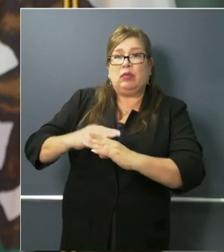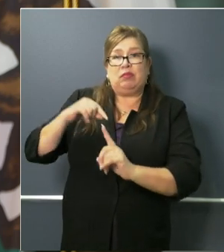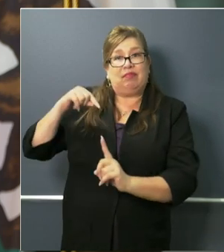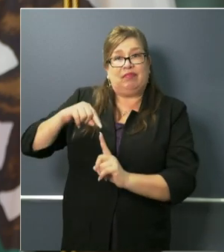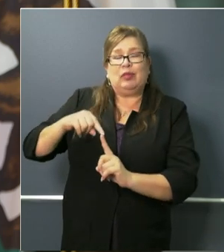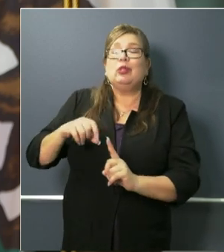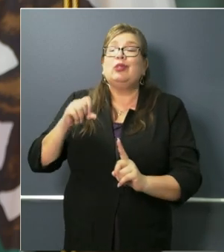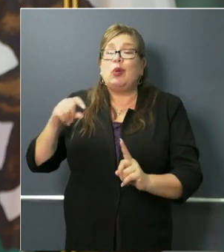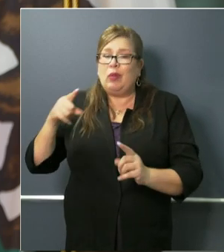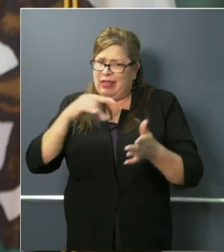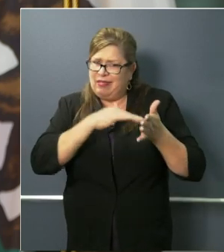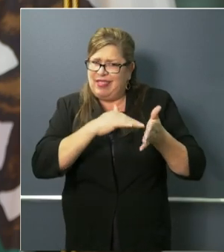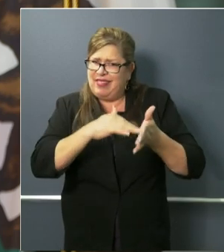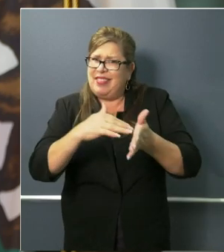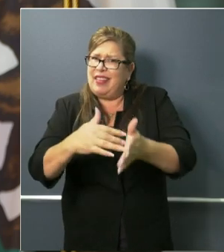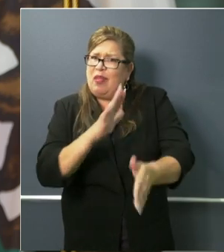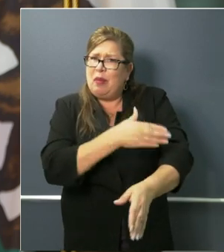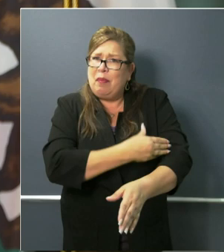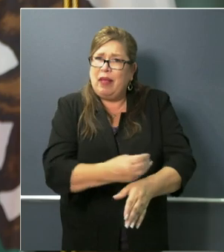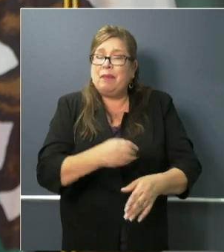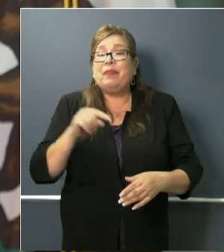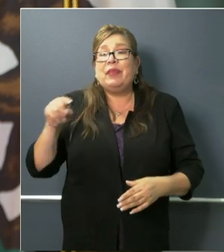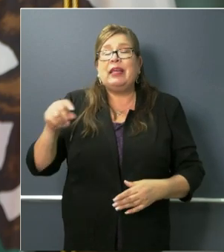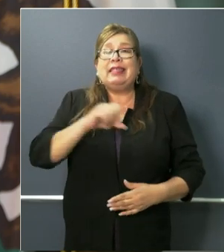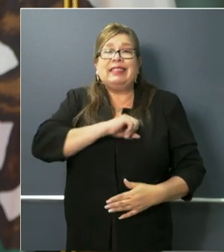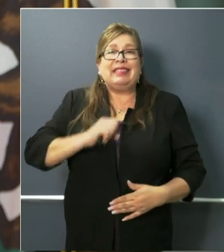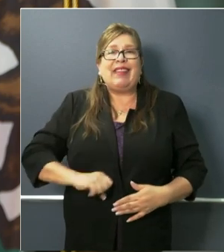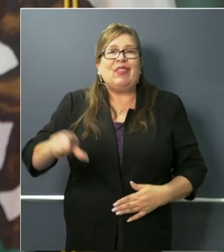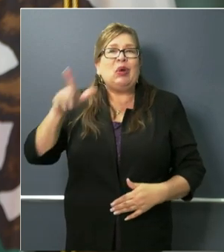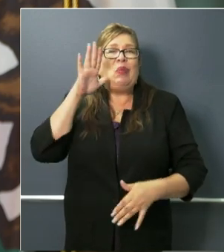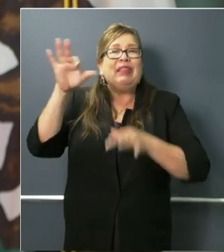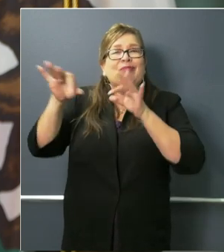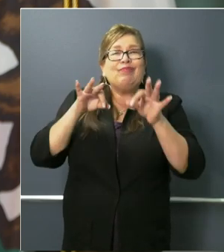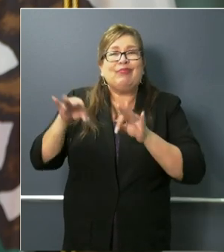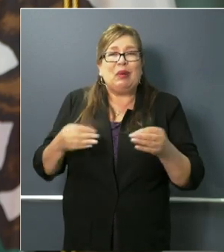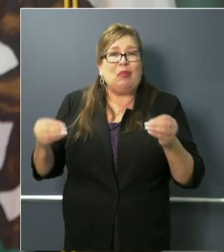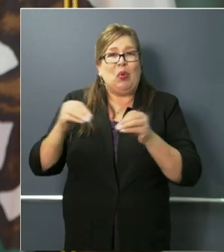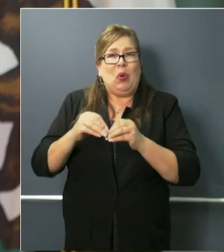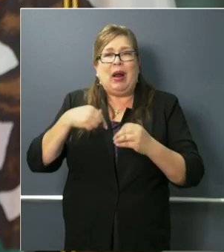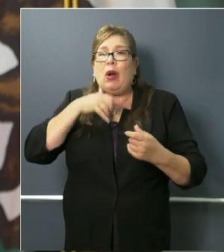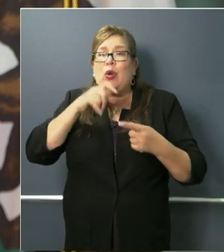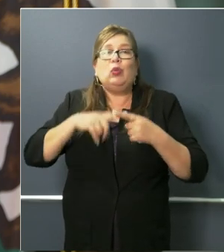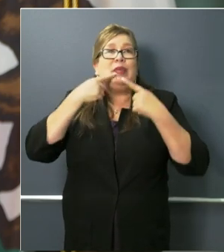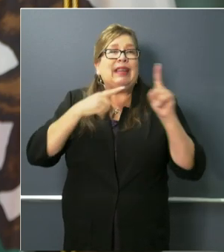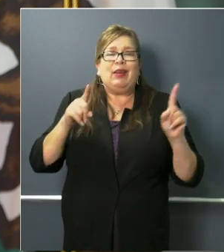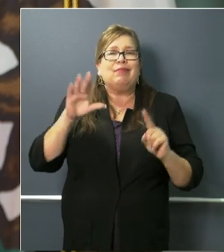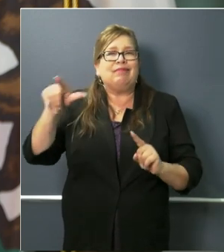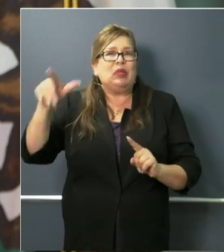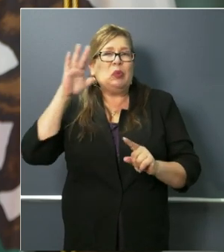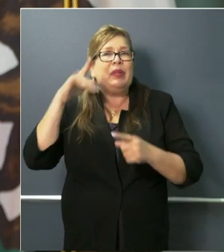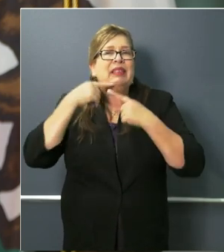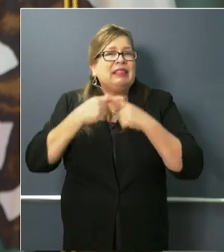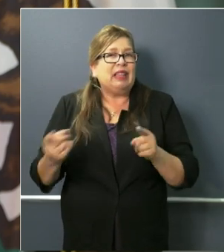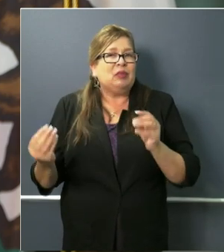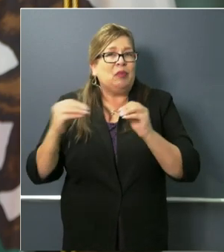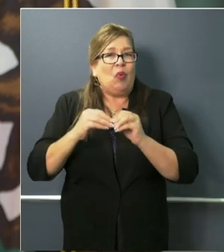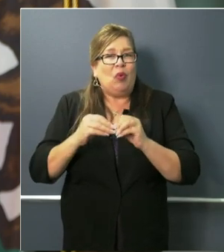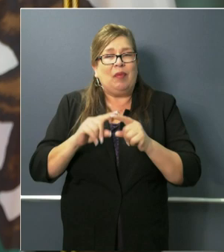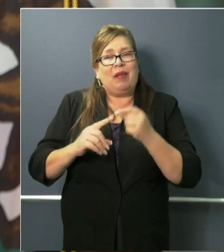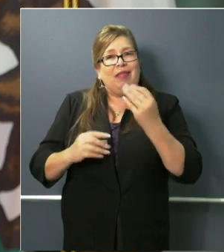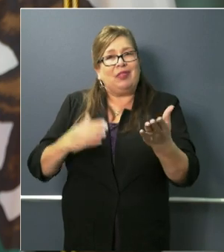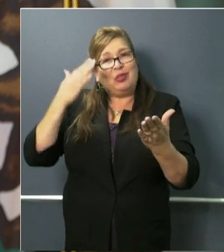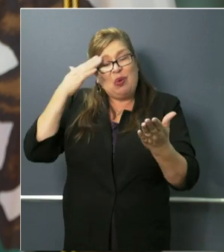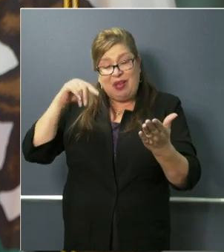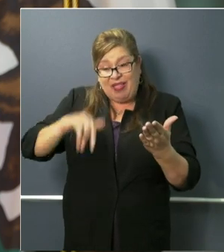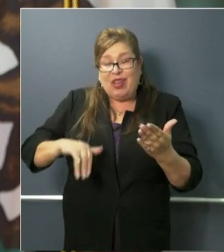will be coming out with more information about that test so i don't want to get ahead of that information but we're very excited that this is a california